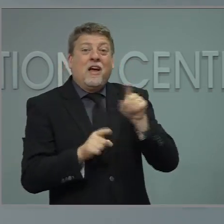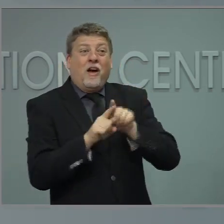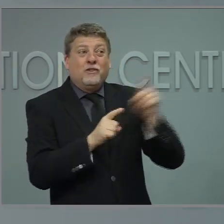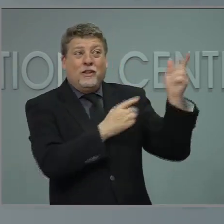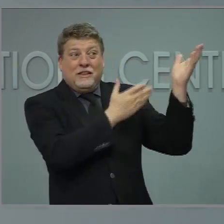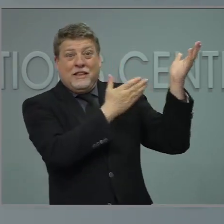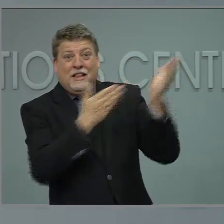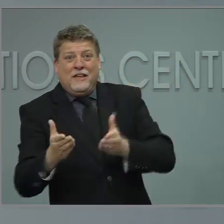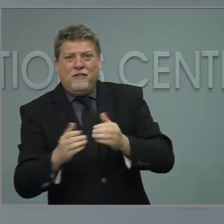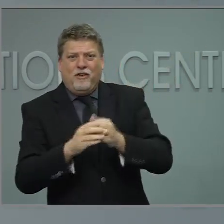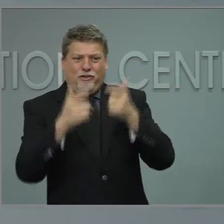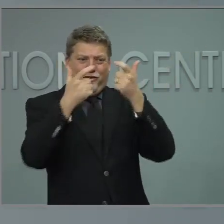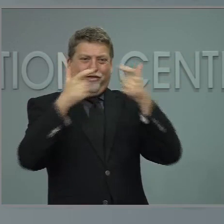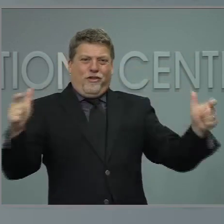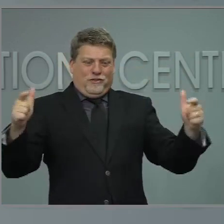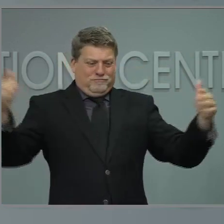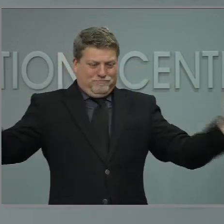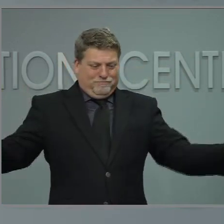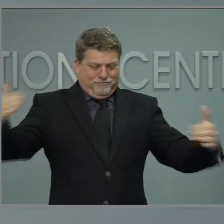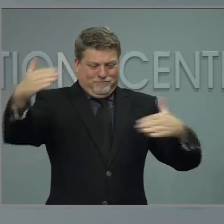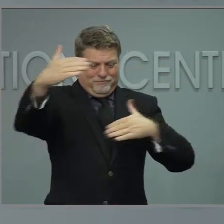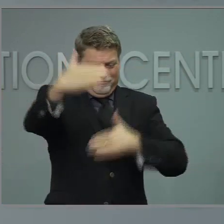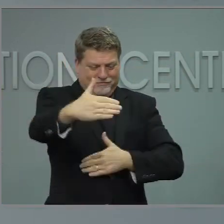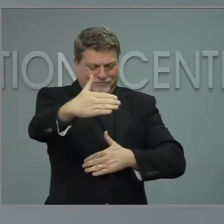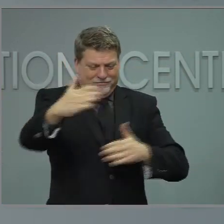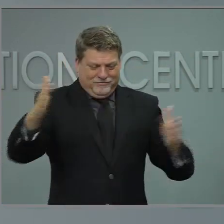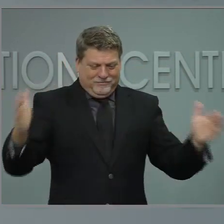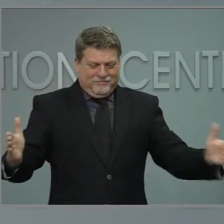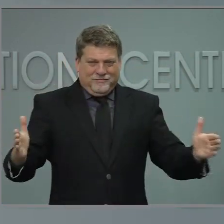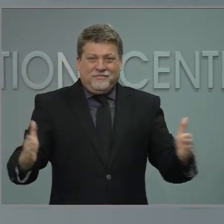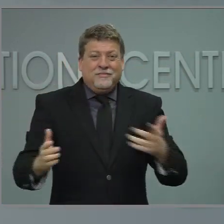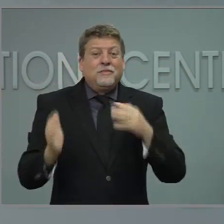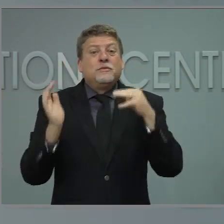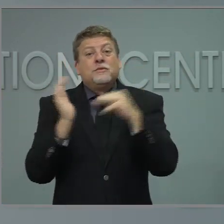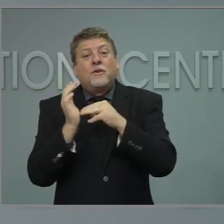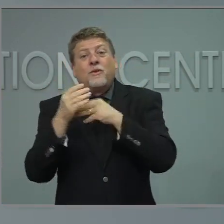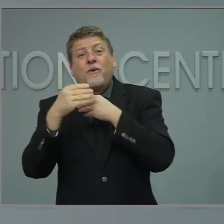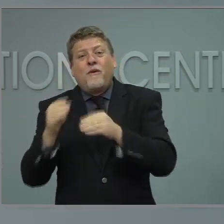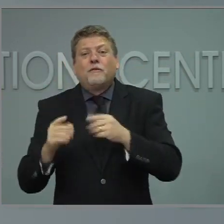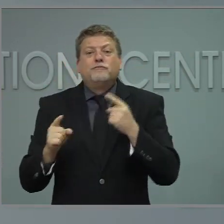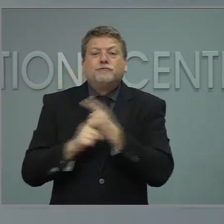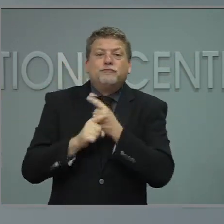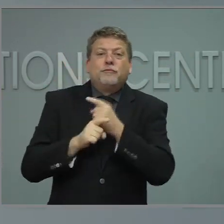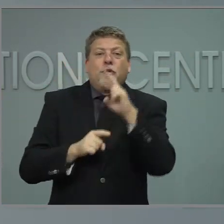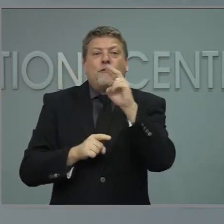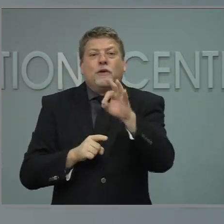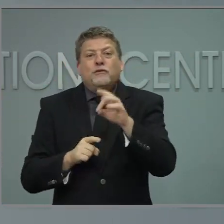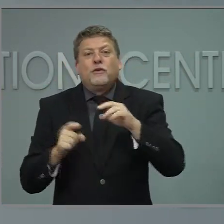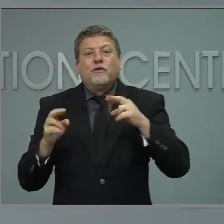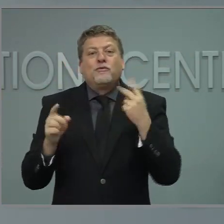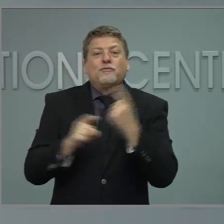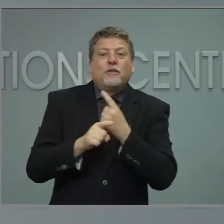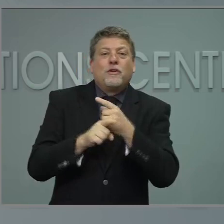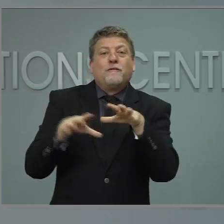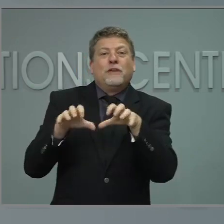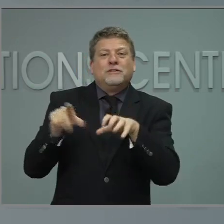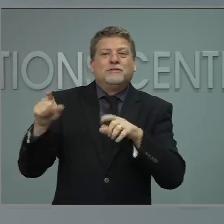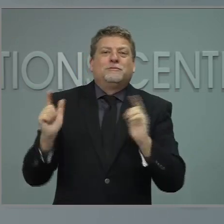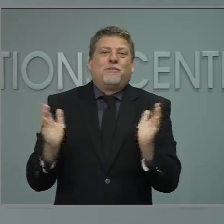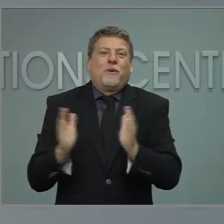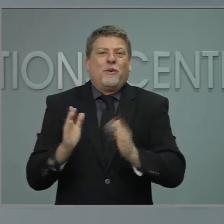is more difficult to get them to doctor's offices so that they can administer the vaccines there.